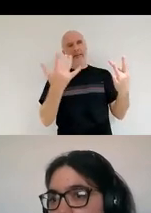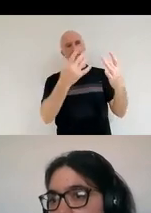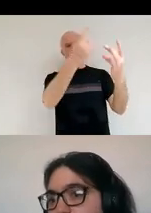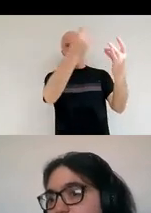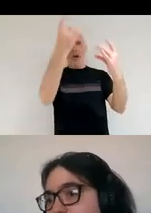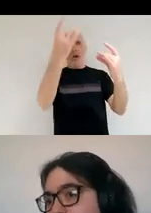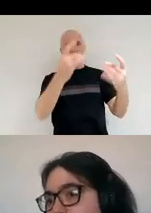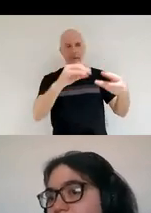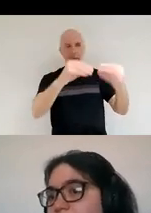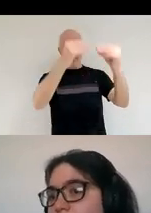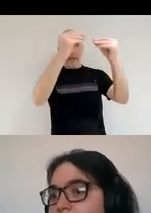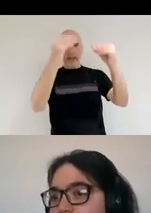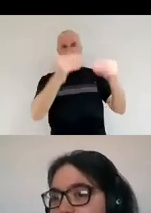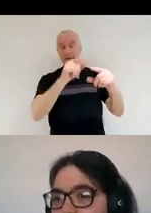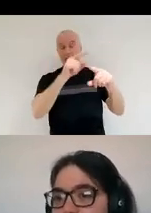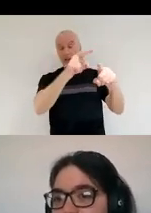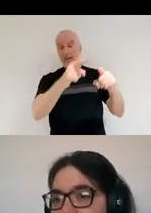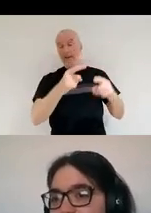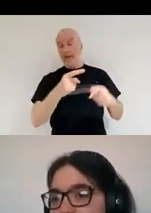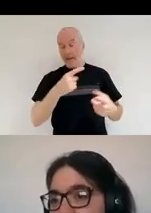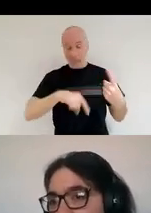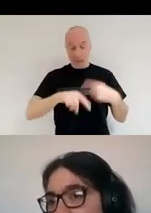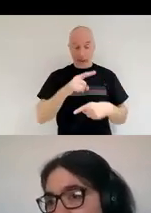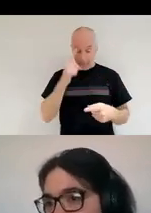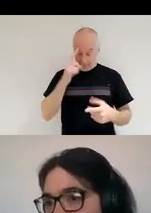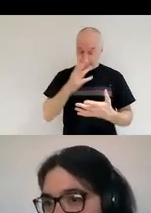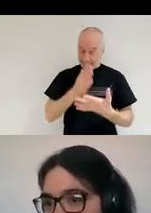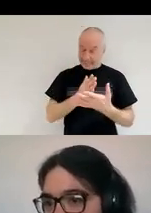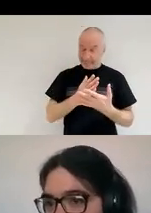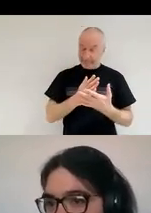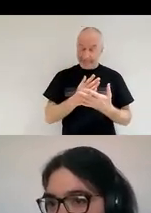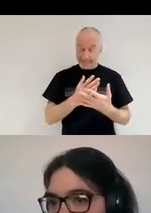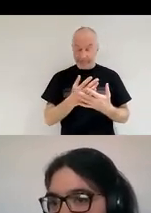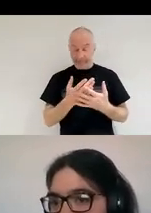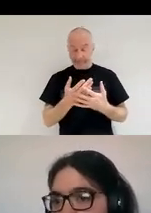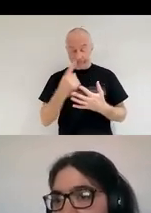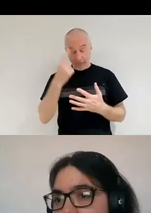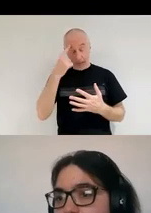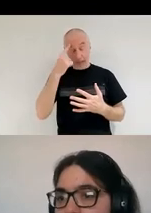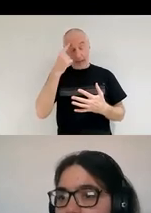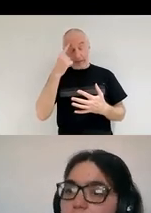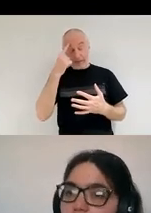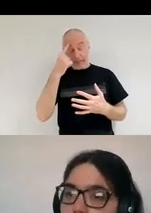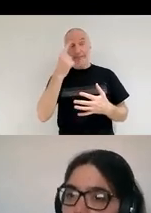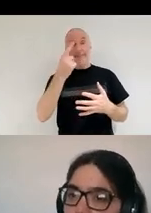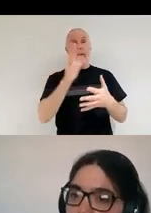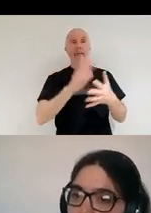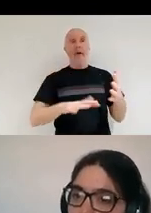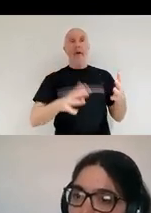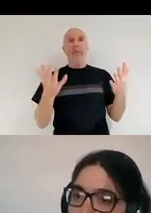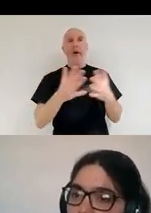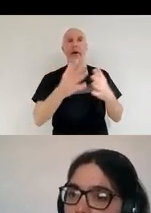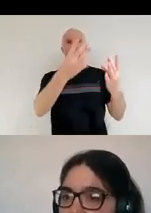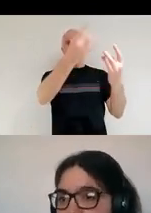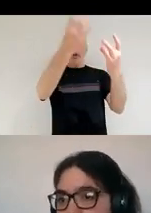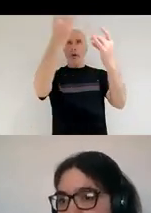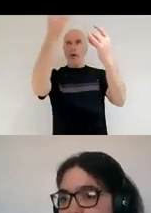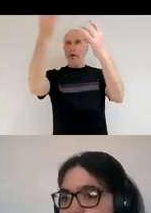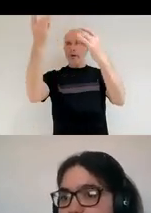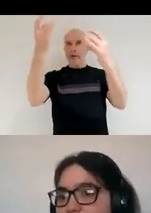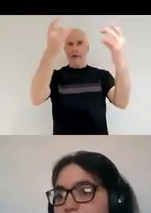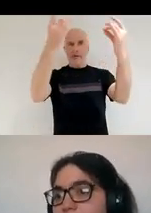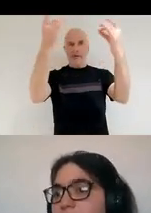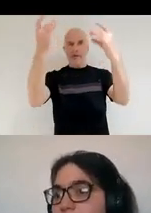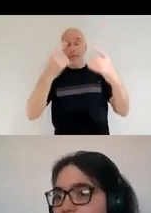but we are very convinced that it has to do with stars themselves, because we can measure how, how much